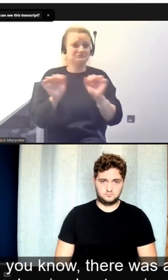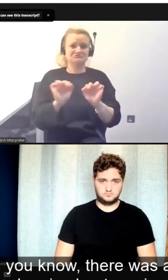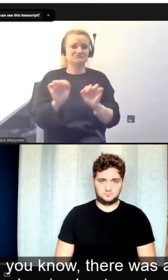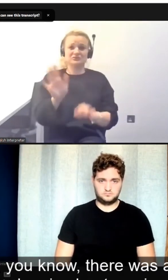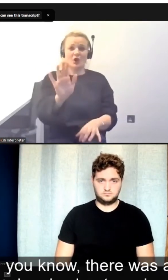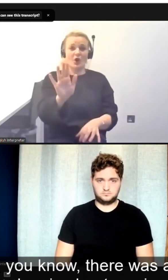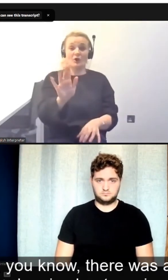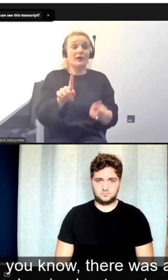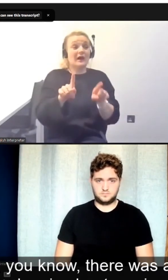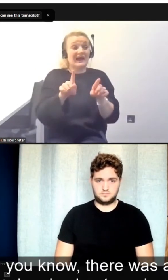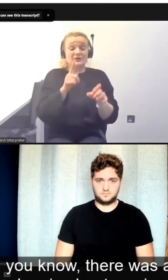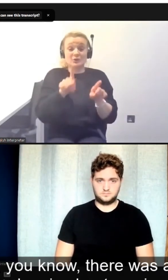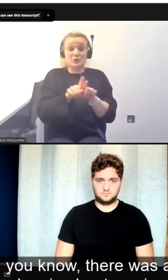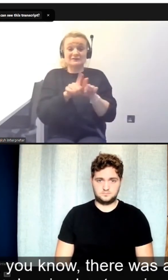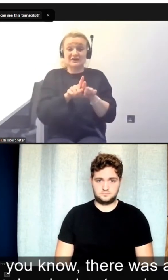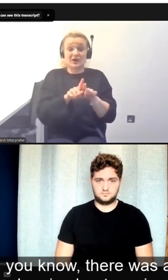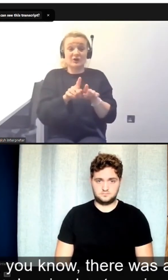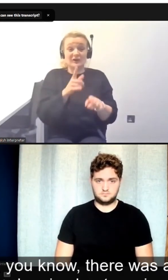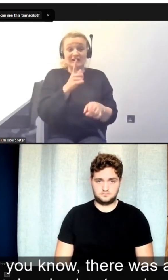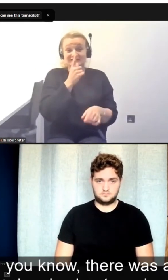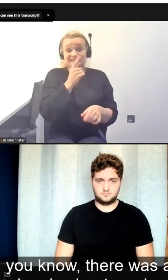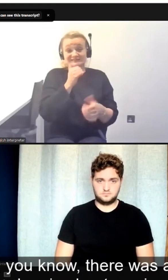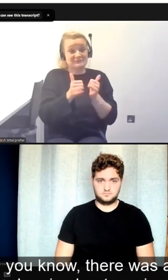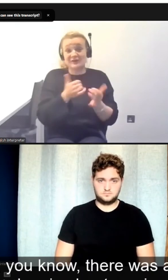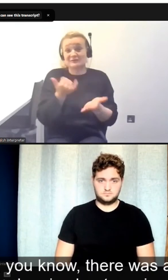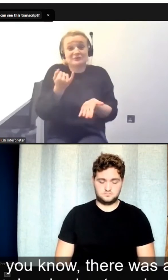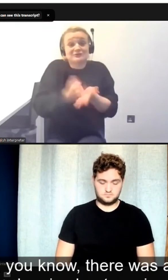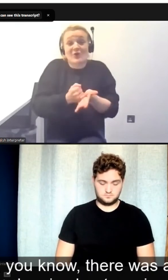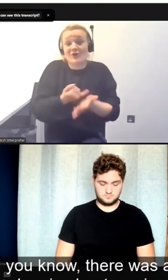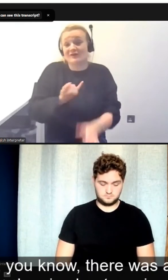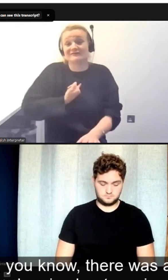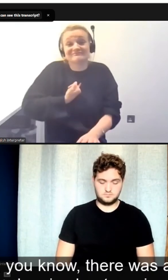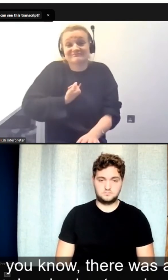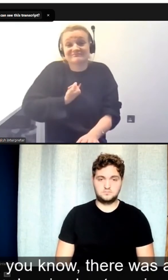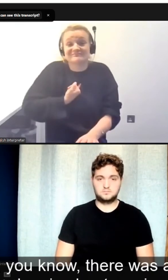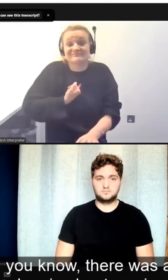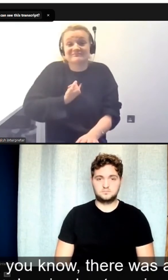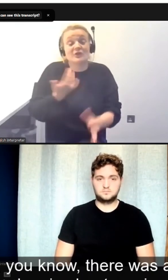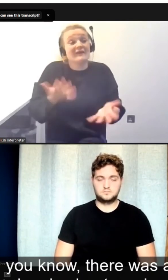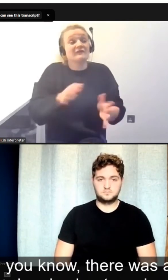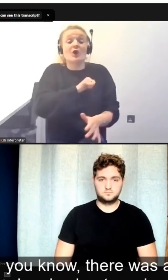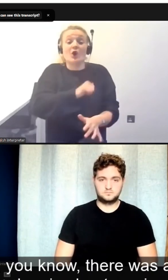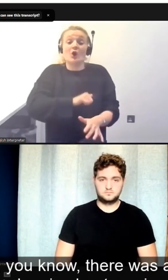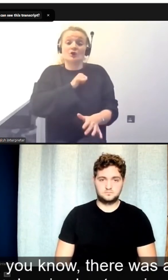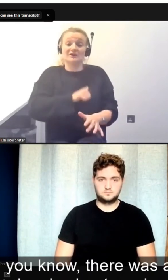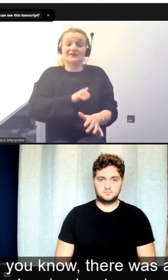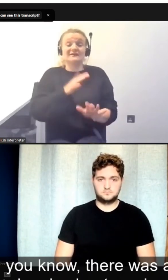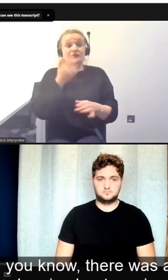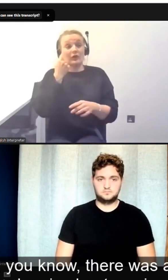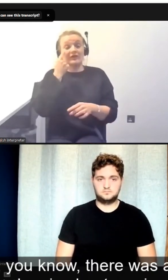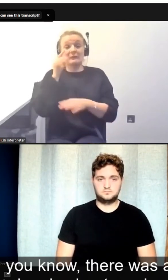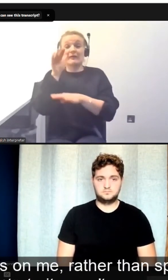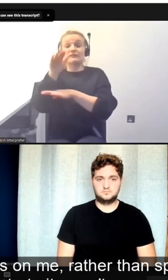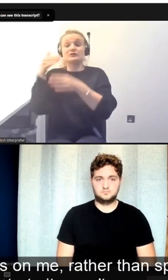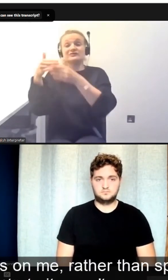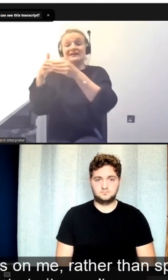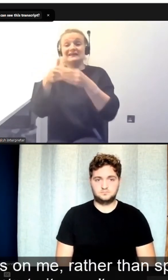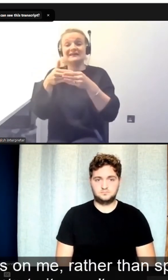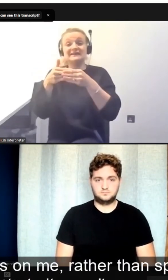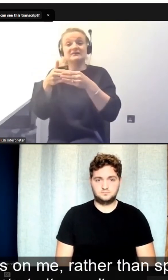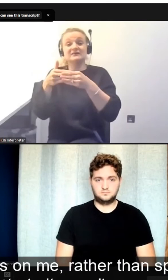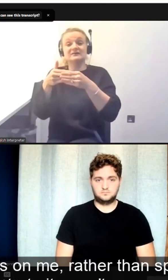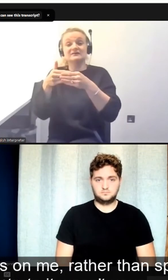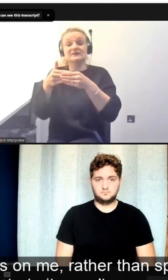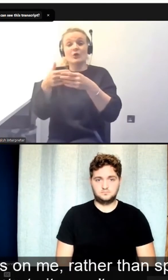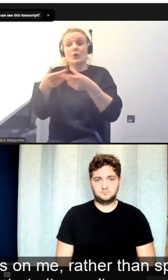it wrong. And I think, you know, if there was another lesson for leaders, for would be leaders is about owning your mistakes.